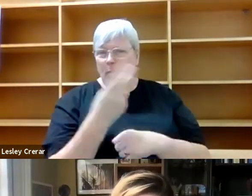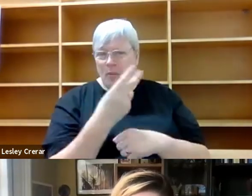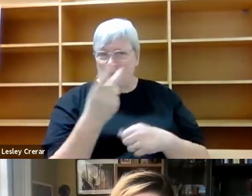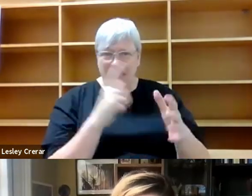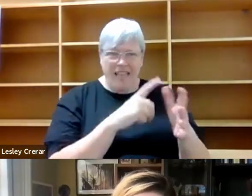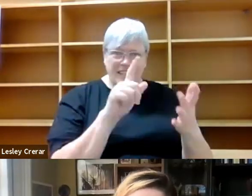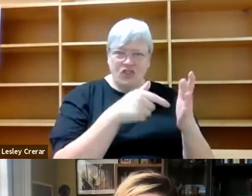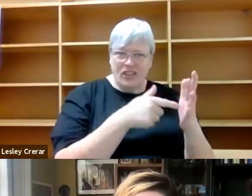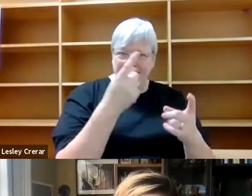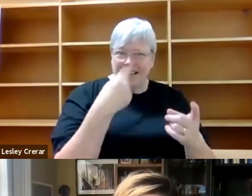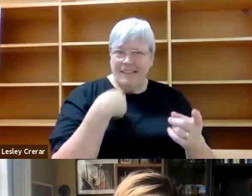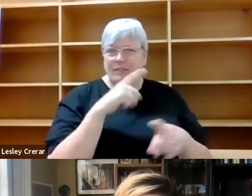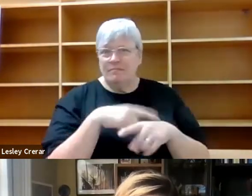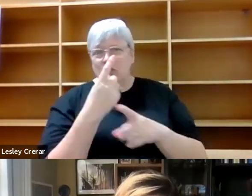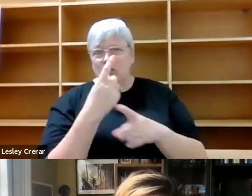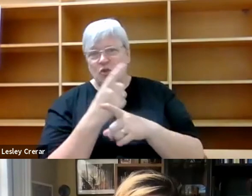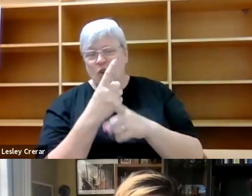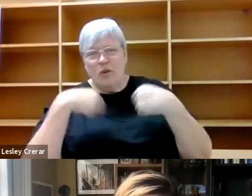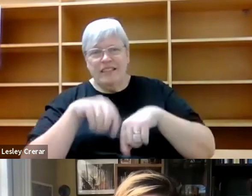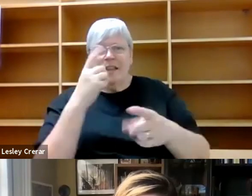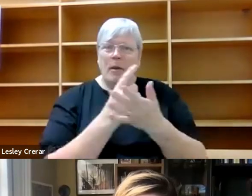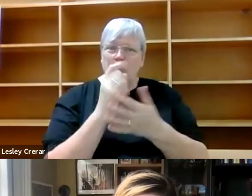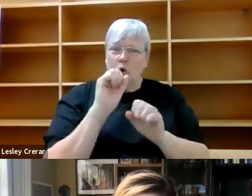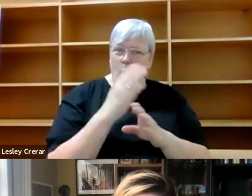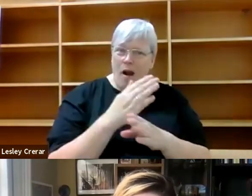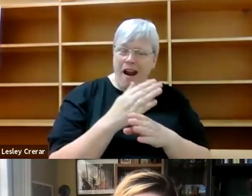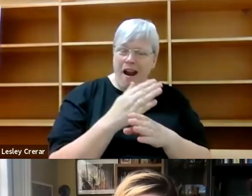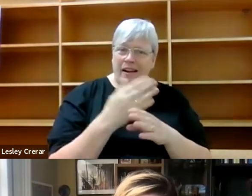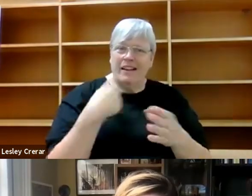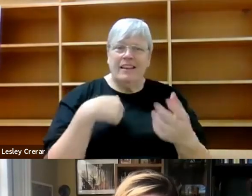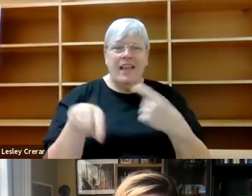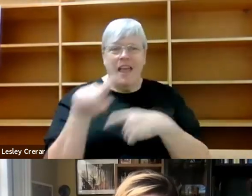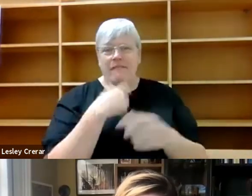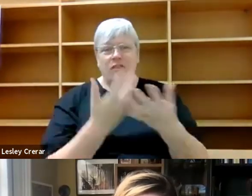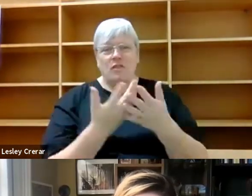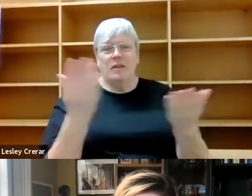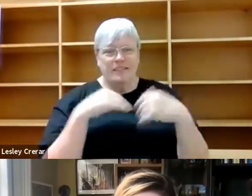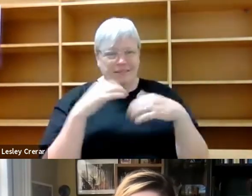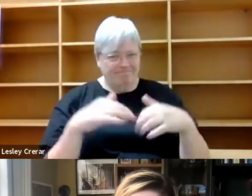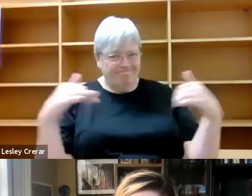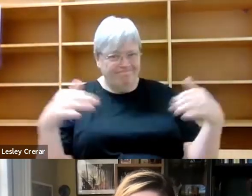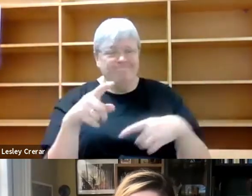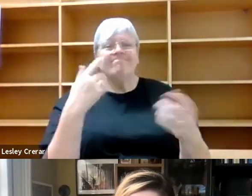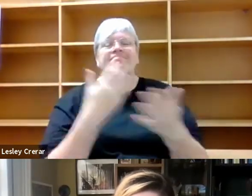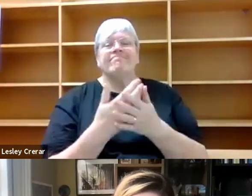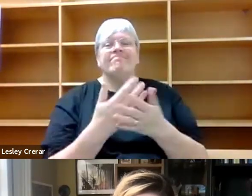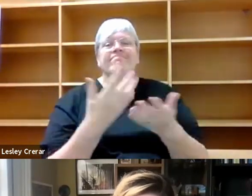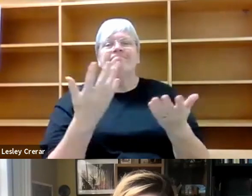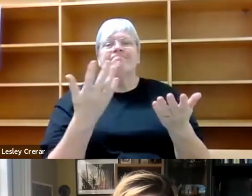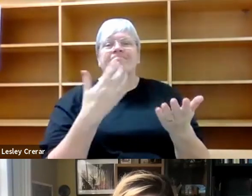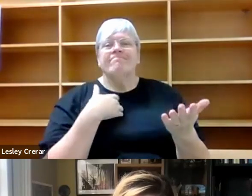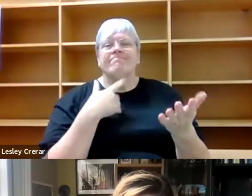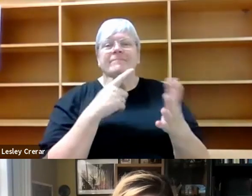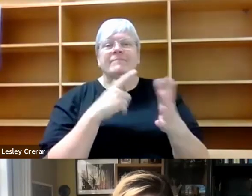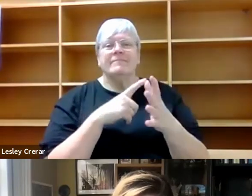your time to talk to us about yourselves and your work and everyone who's come here to join us today. Um, Alice and Jessica's books are available to